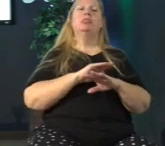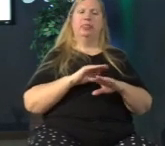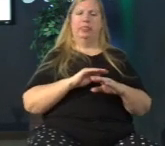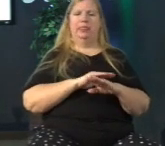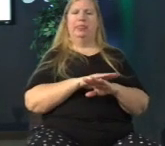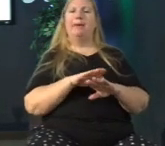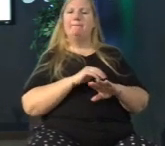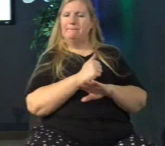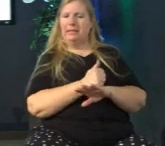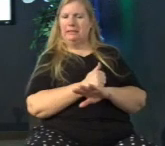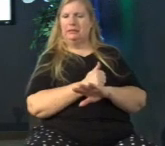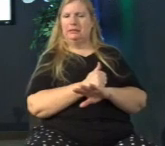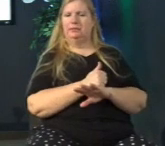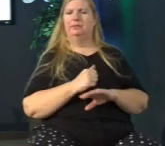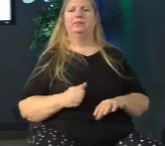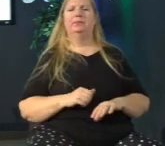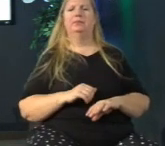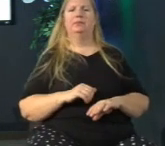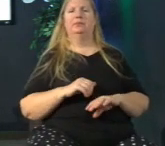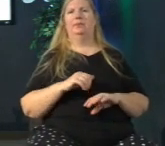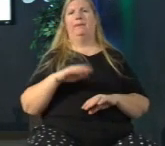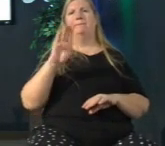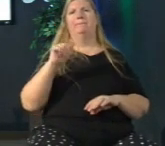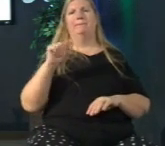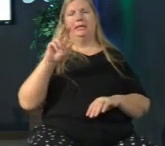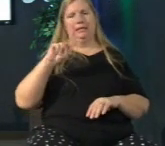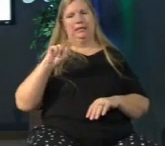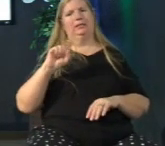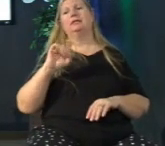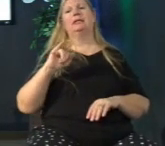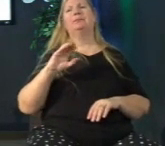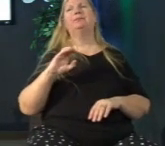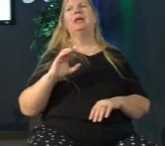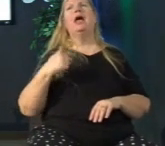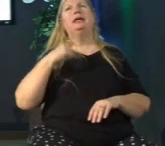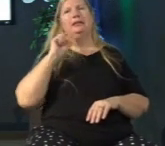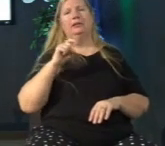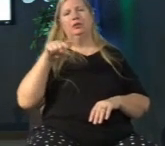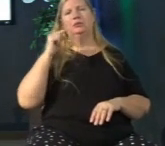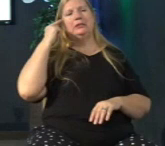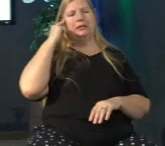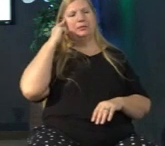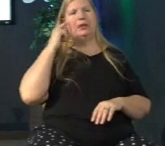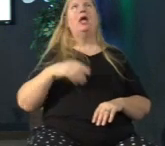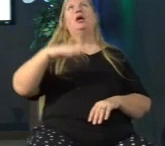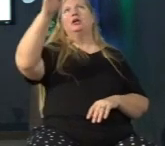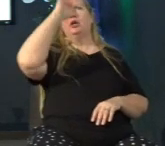and this is basic and I need you to hear this God is good